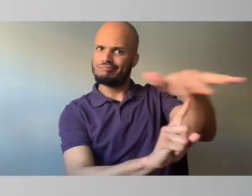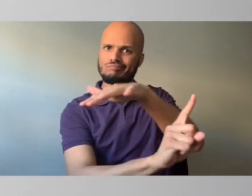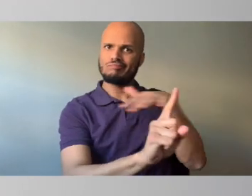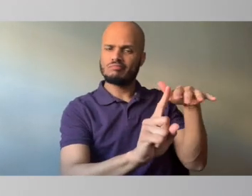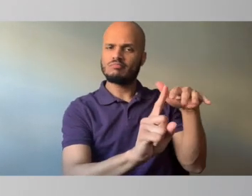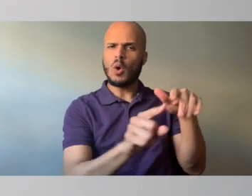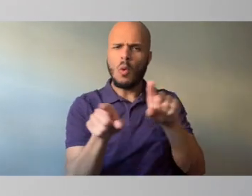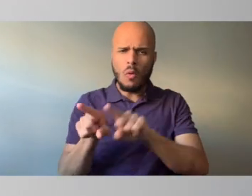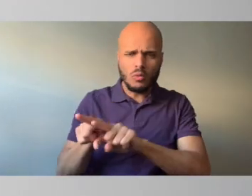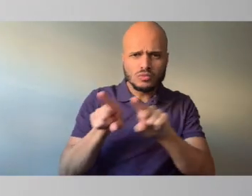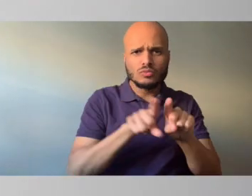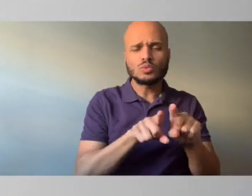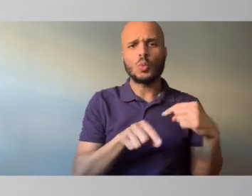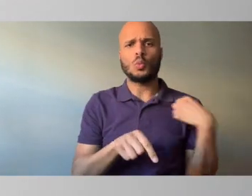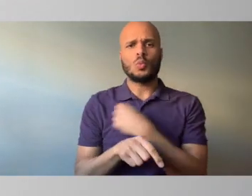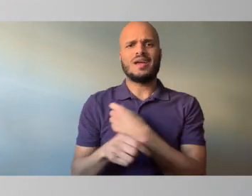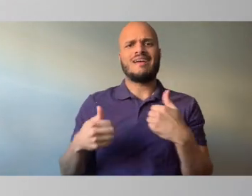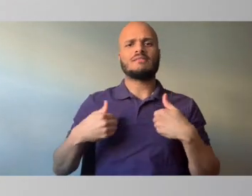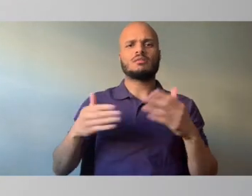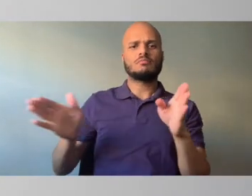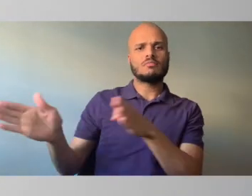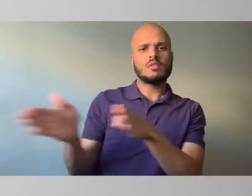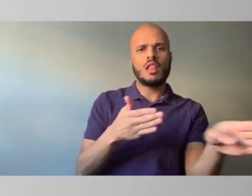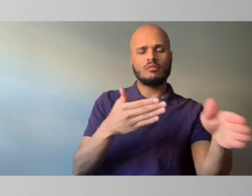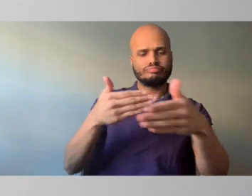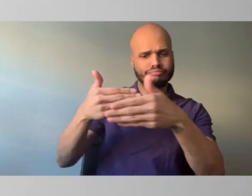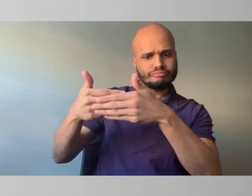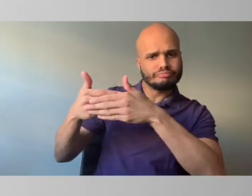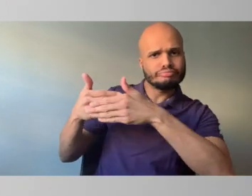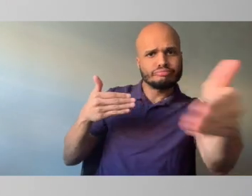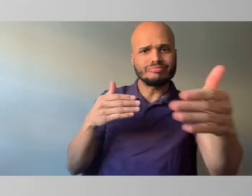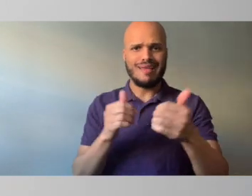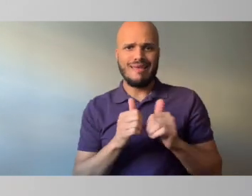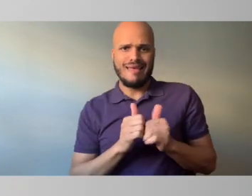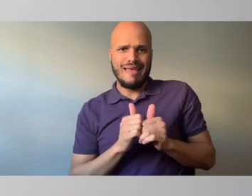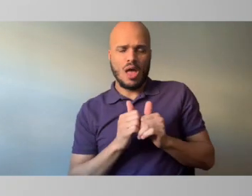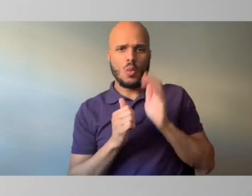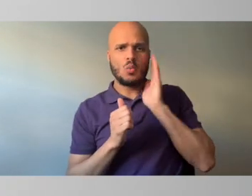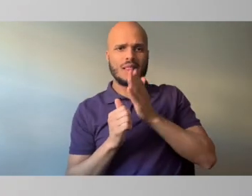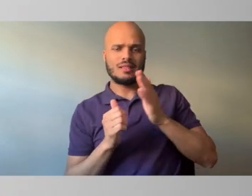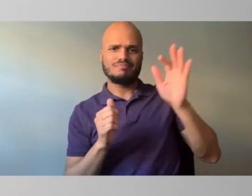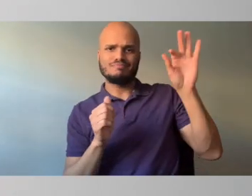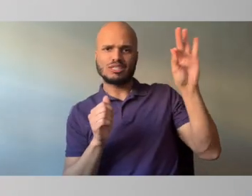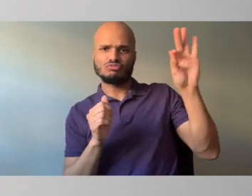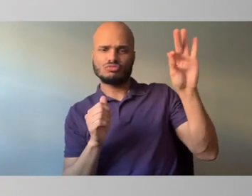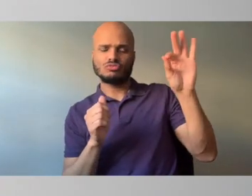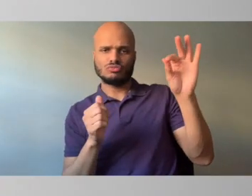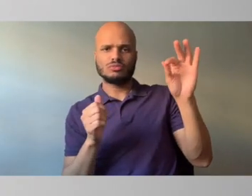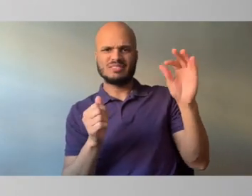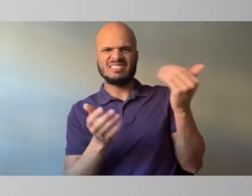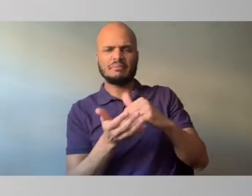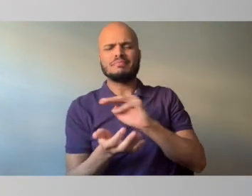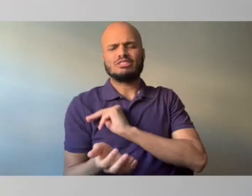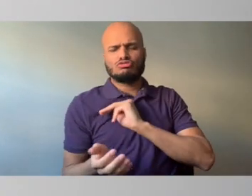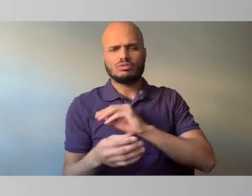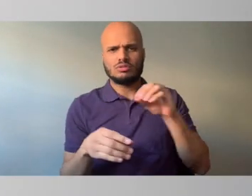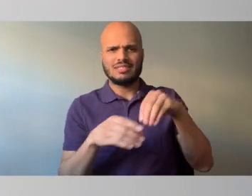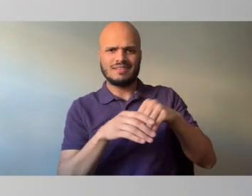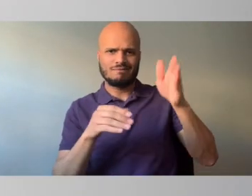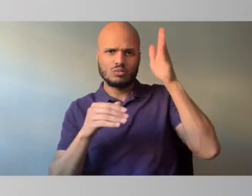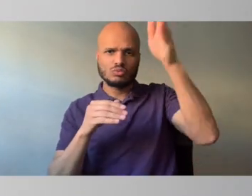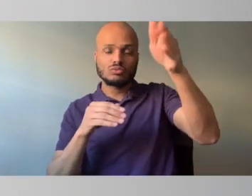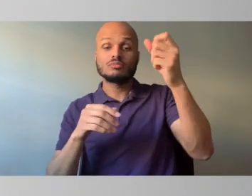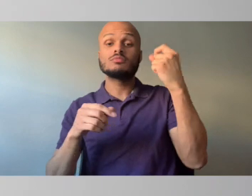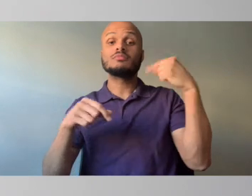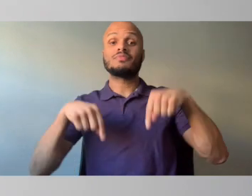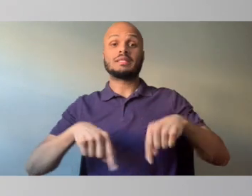have a plan in moving forward of how we will do ministry in the future. So for the remainder of this month, the month of May, we